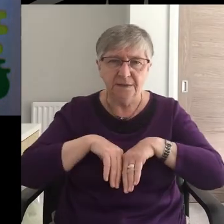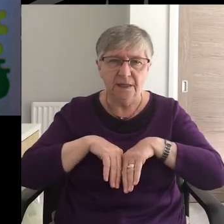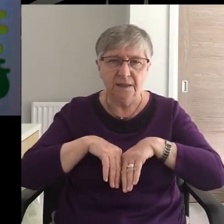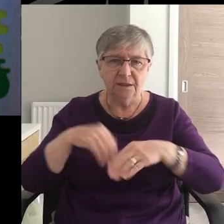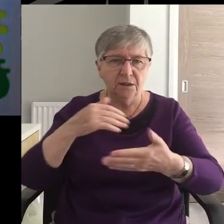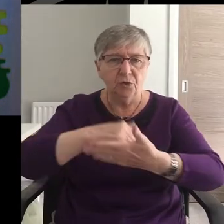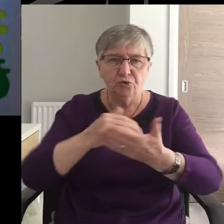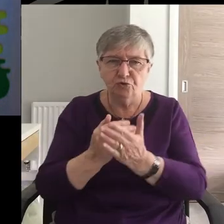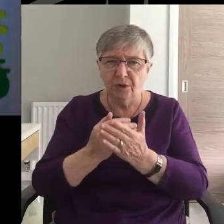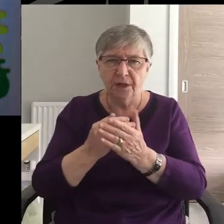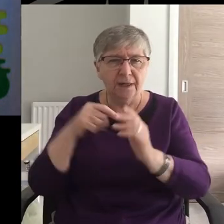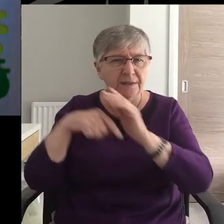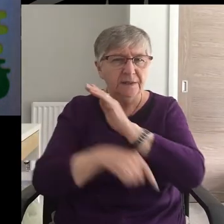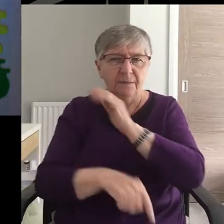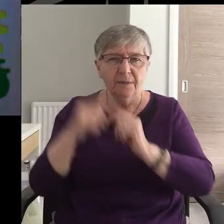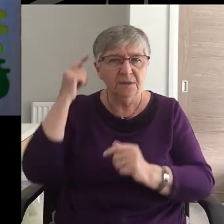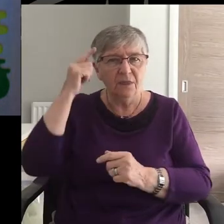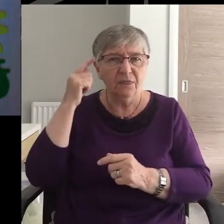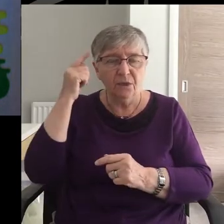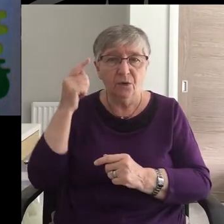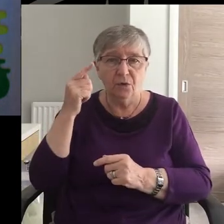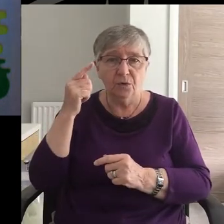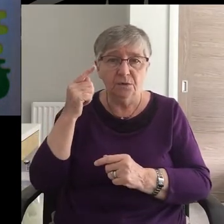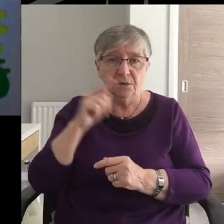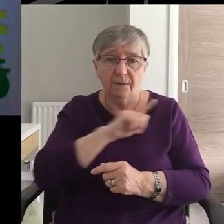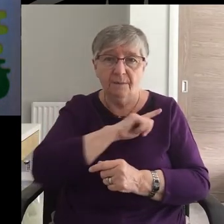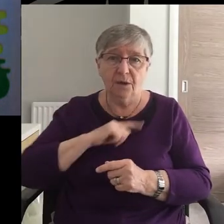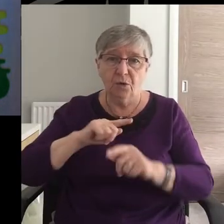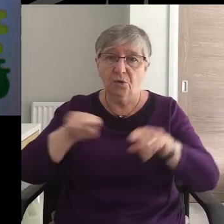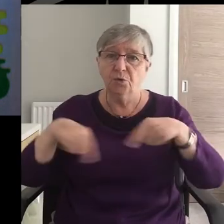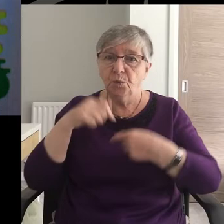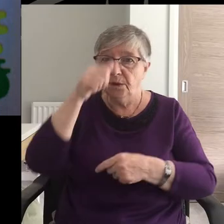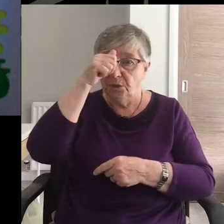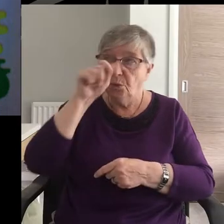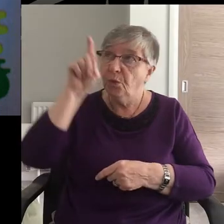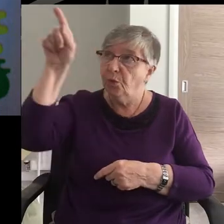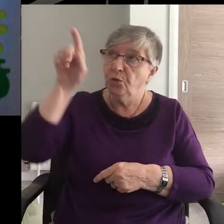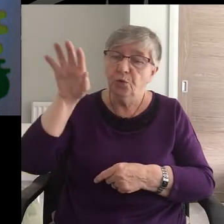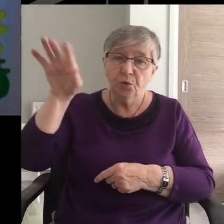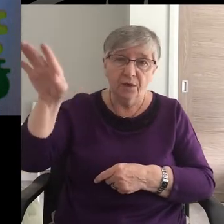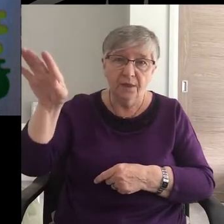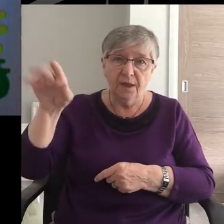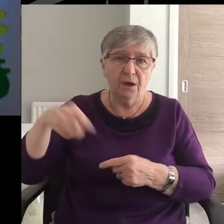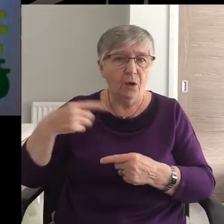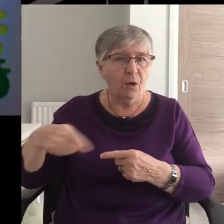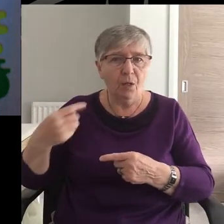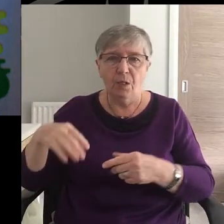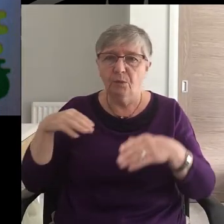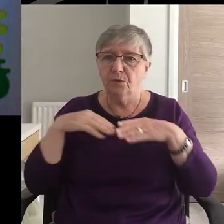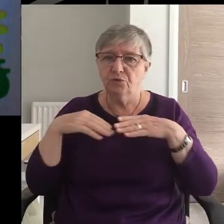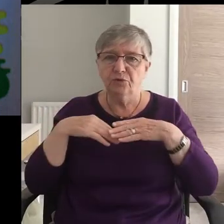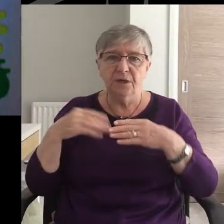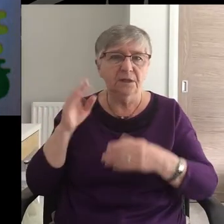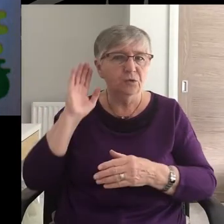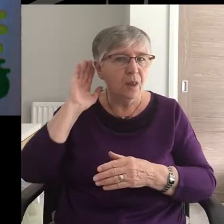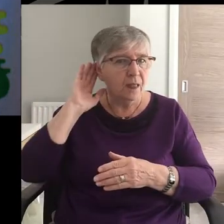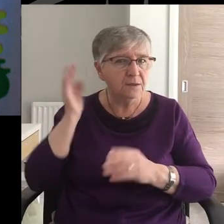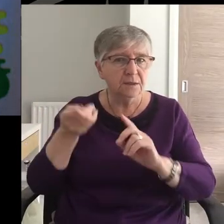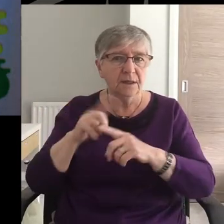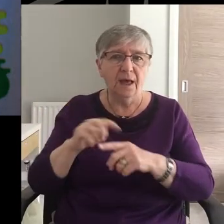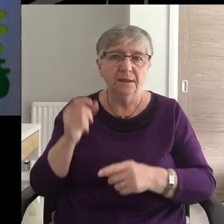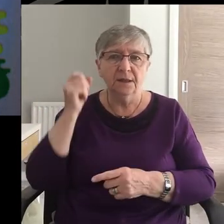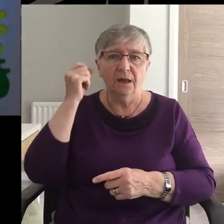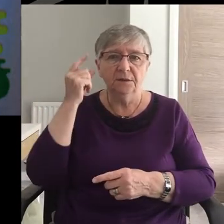our deepest thoughts in the knowledge that you are there, the always ready to listen and understand.